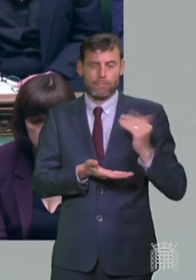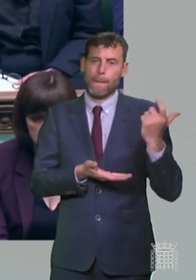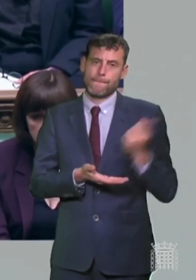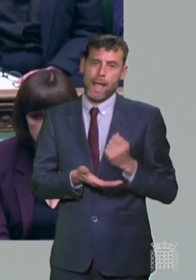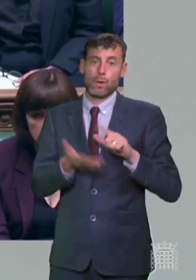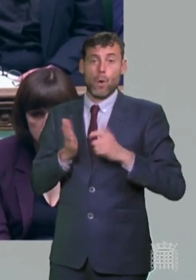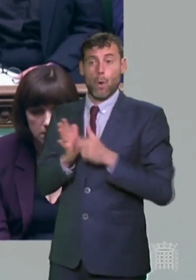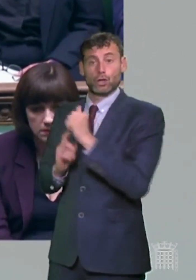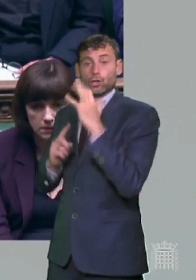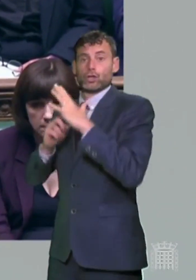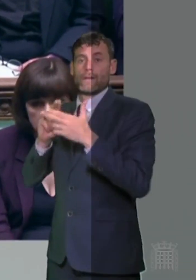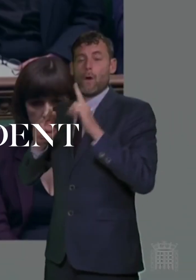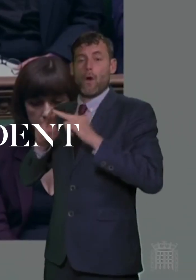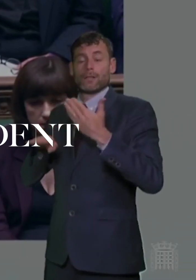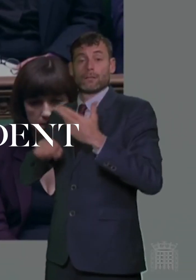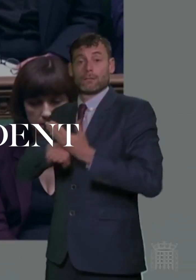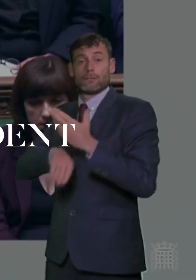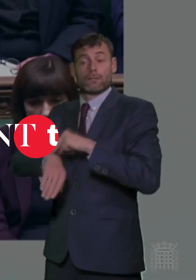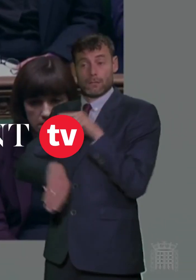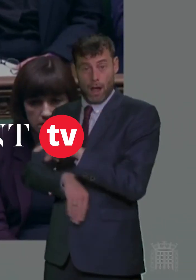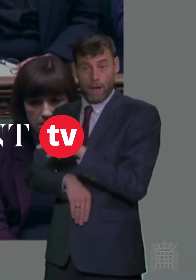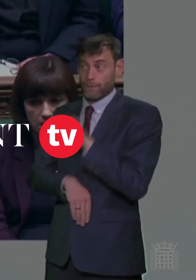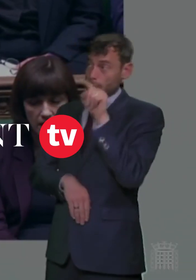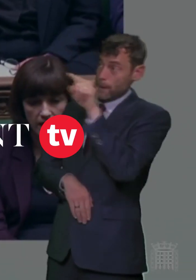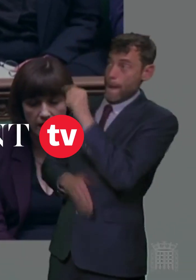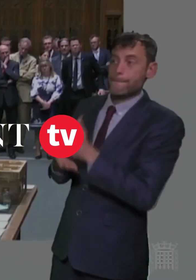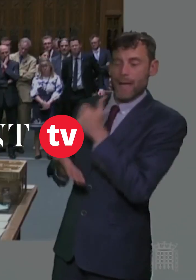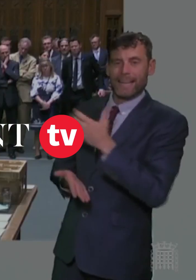Staff who says every banker needs a pay rise?